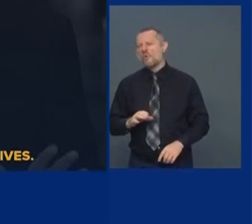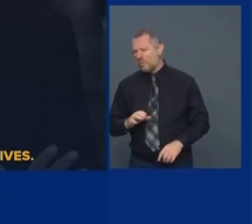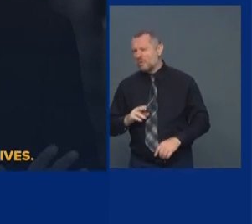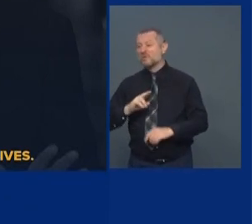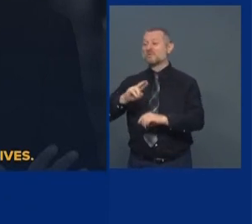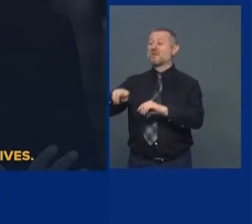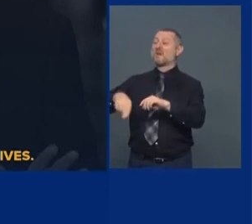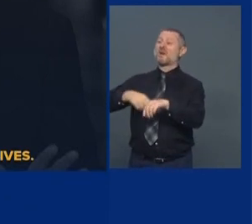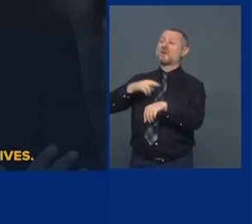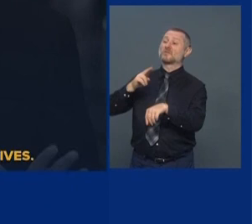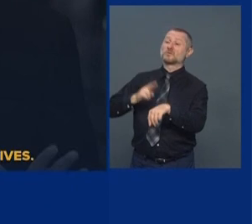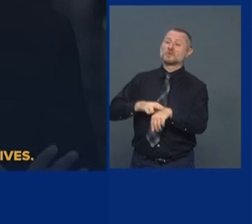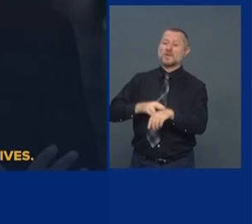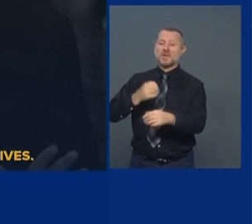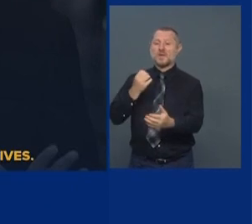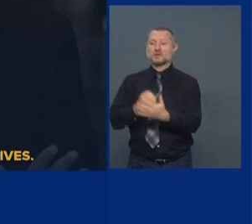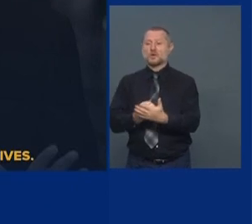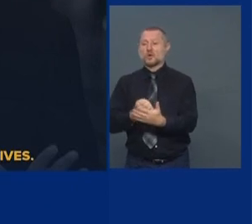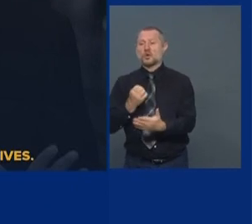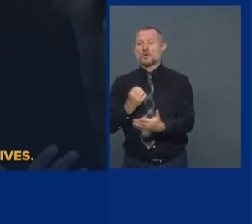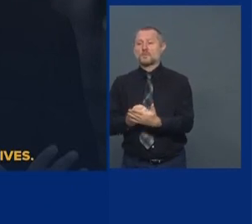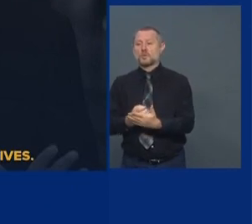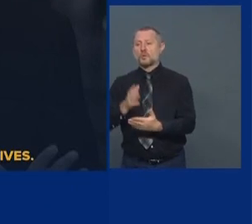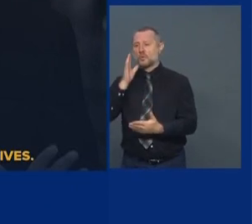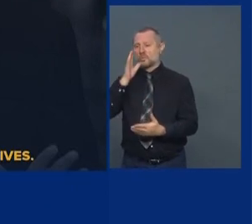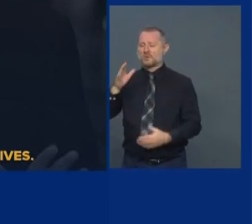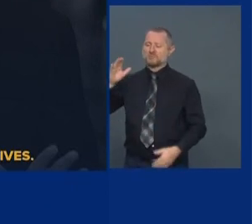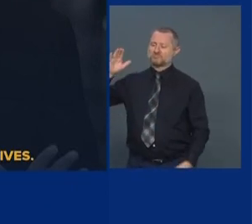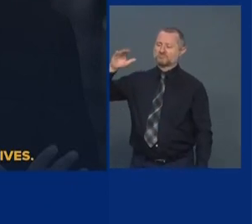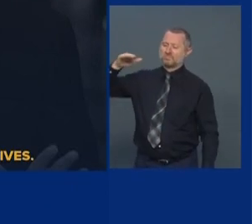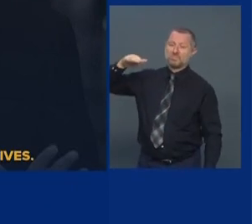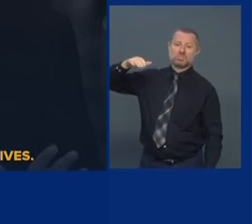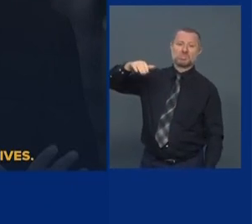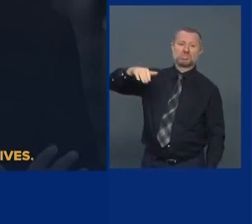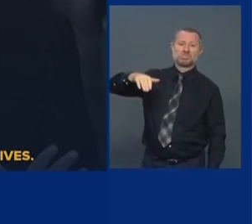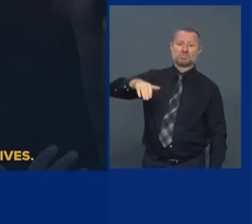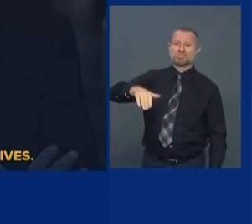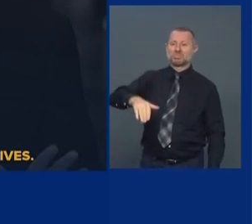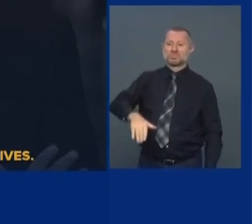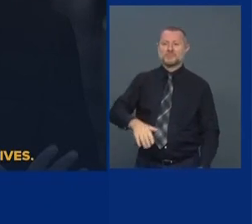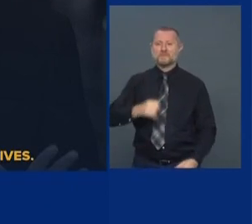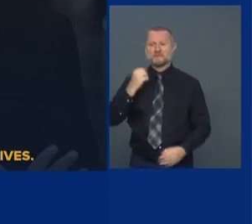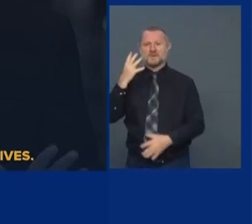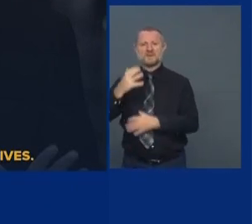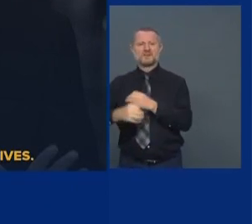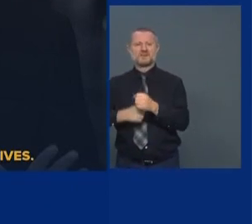will suffer for years. Every economist says that.